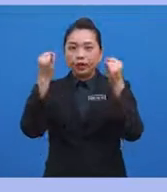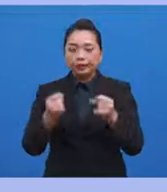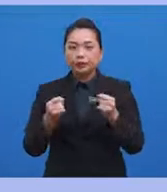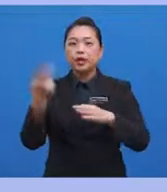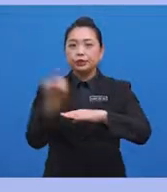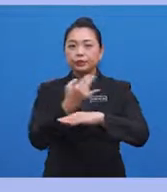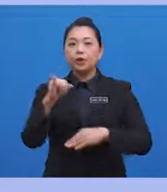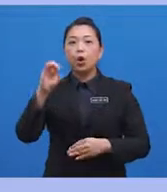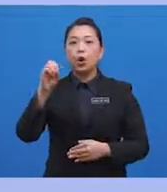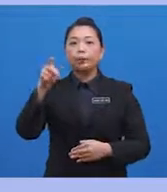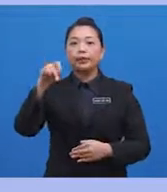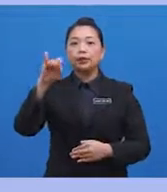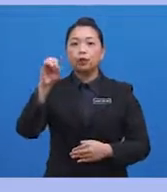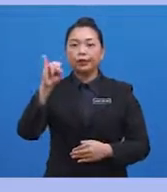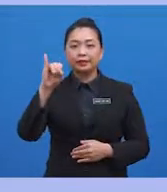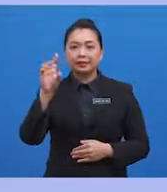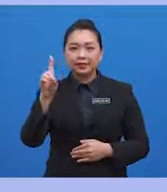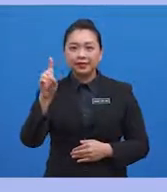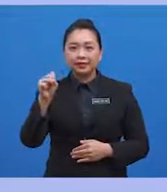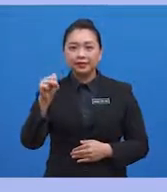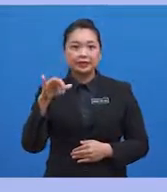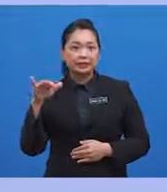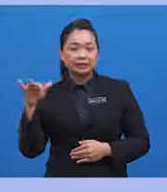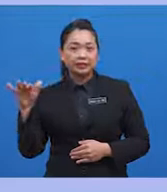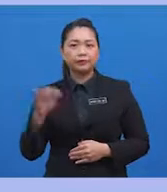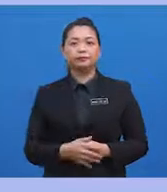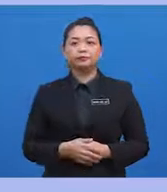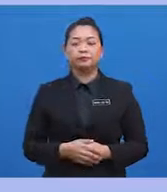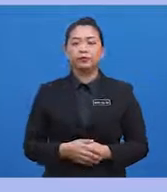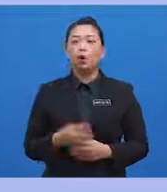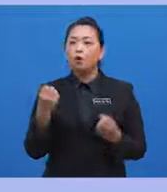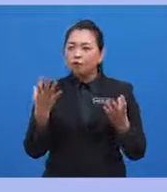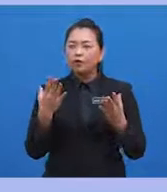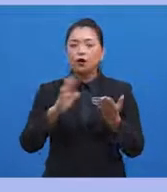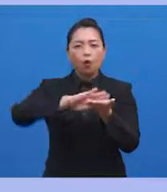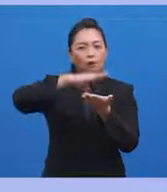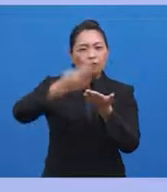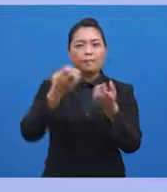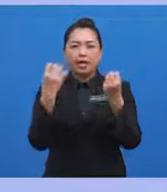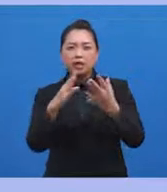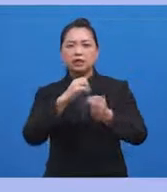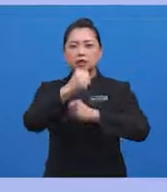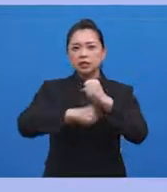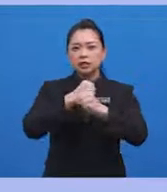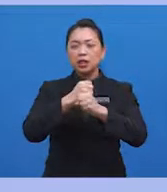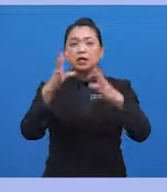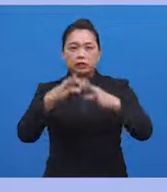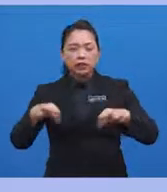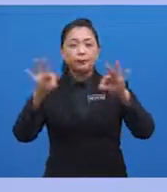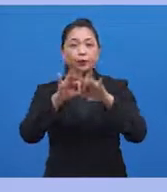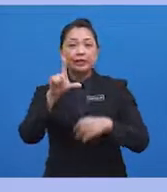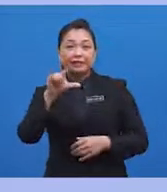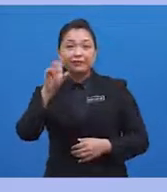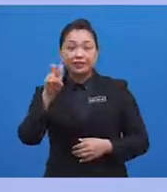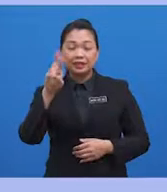steroids, inhalants or DXM habitually over many years. Now, the liver is important for clearing toxins from their